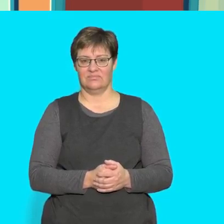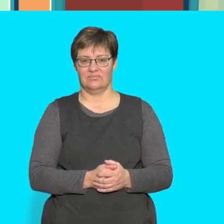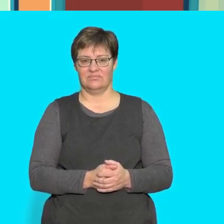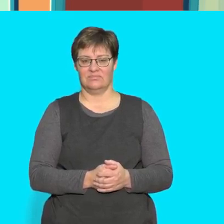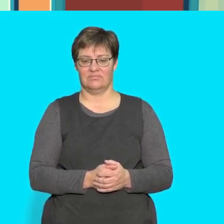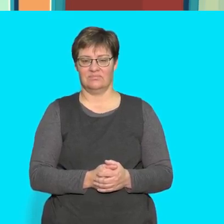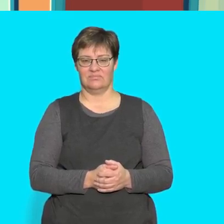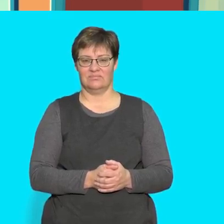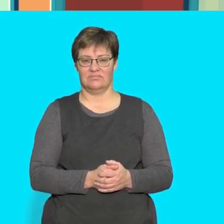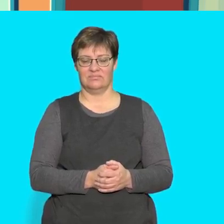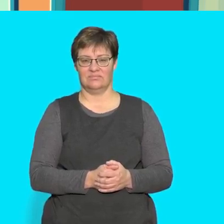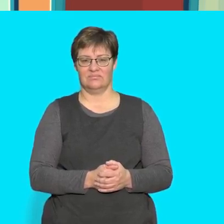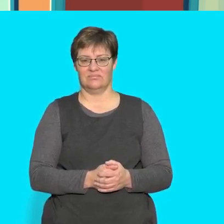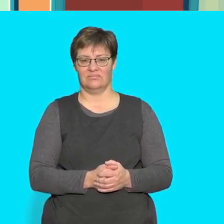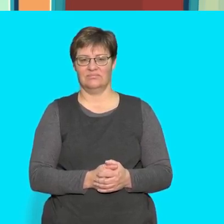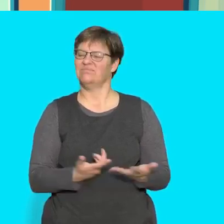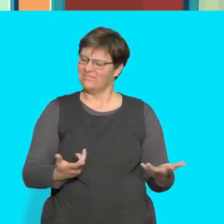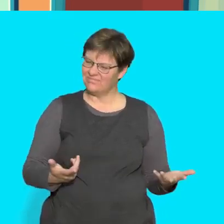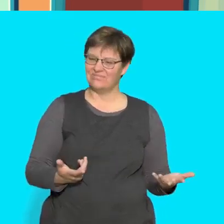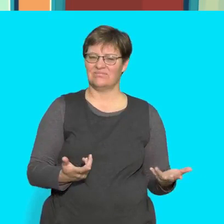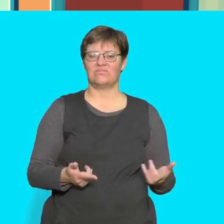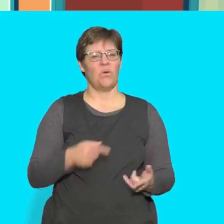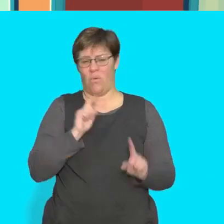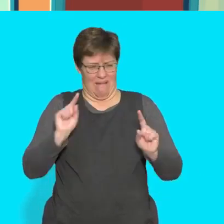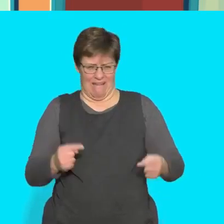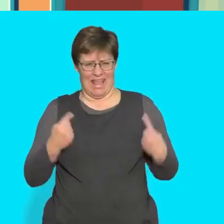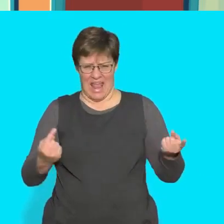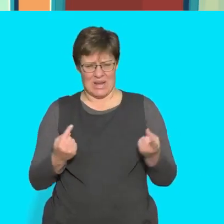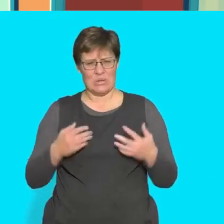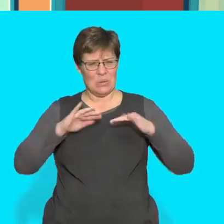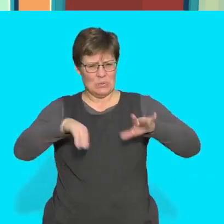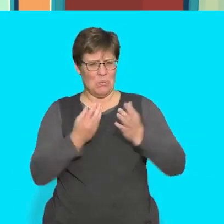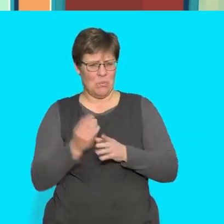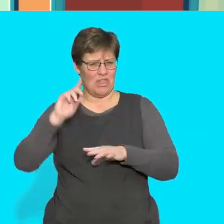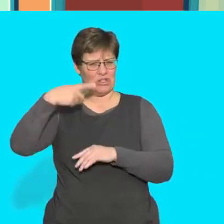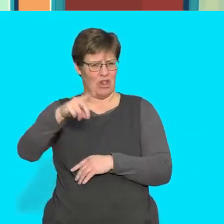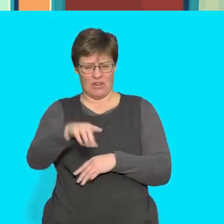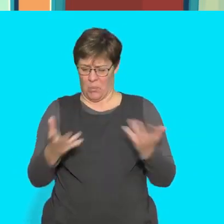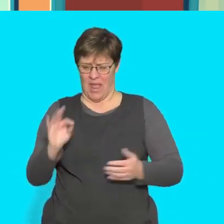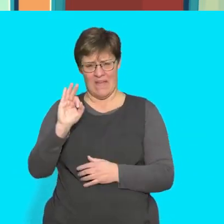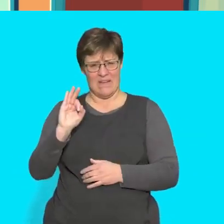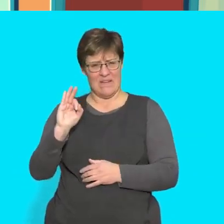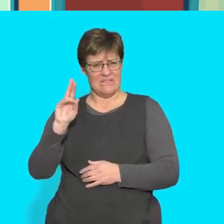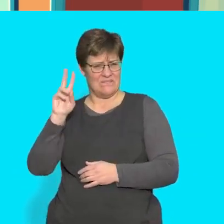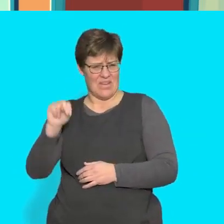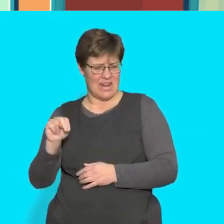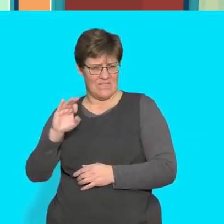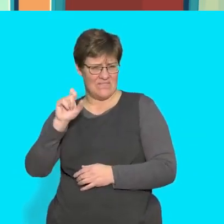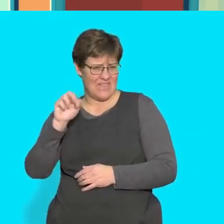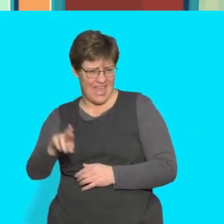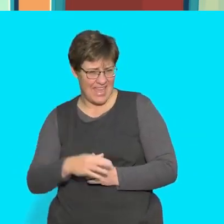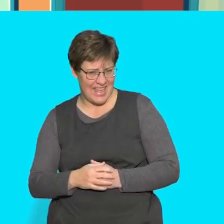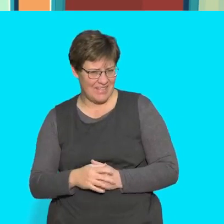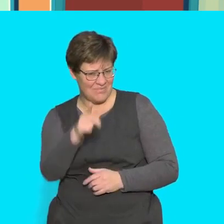of course we cannot swim with the dolphins at the fun fair wow well done